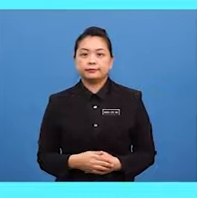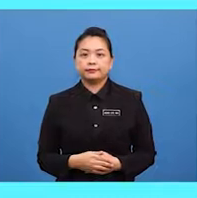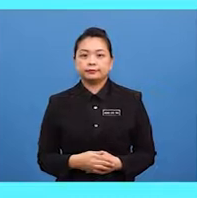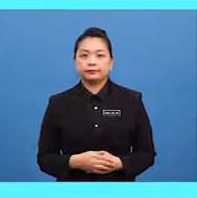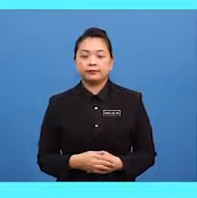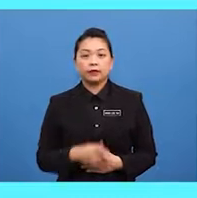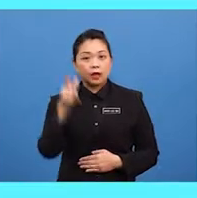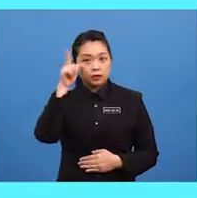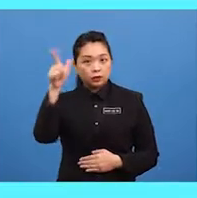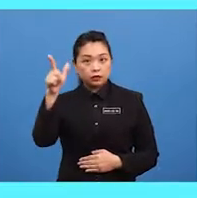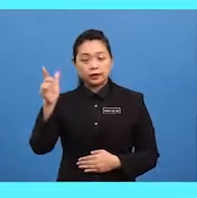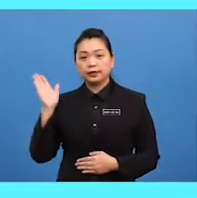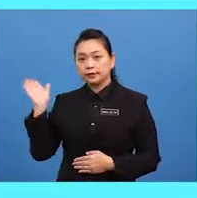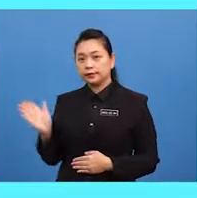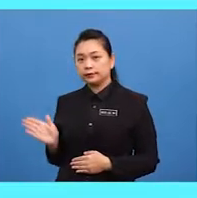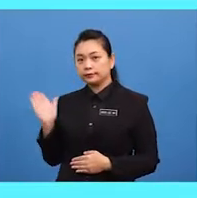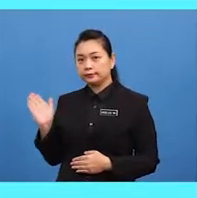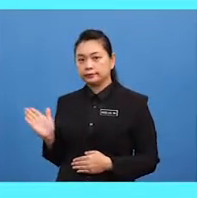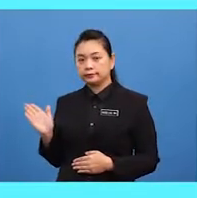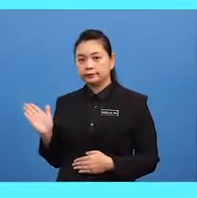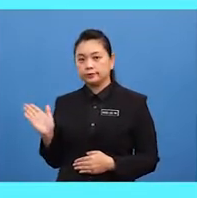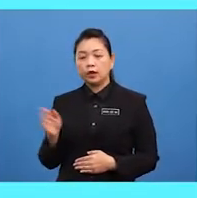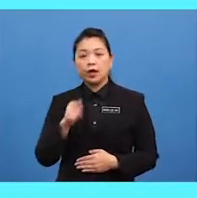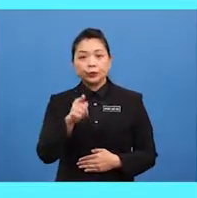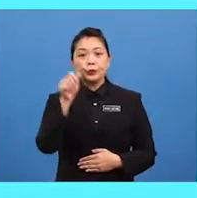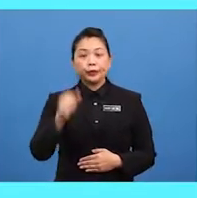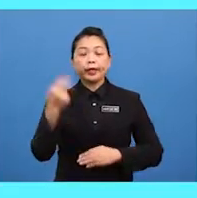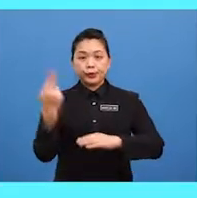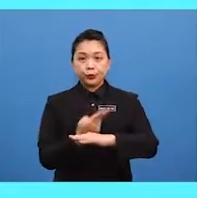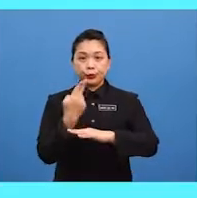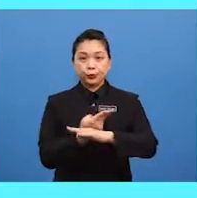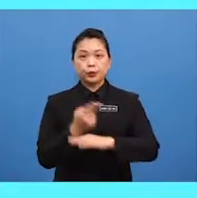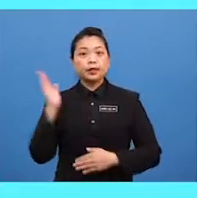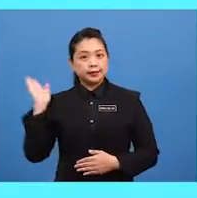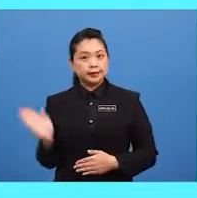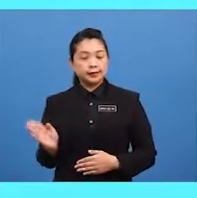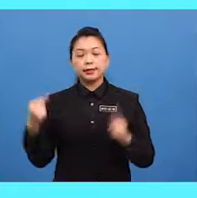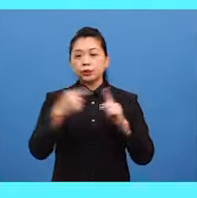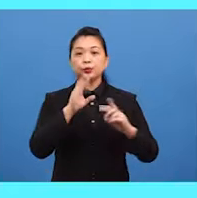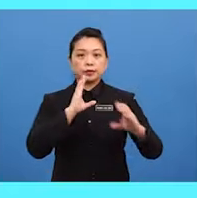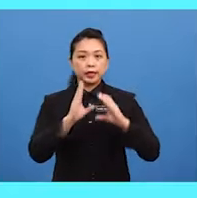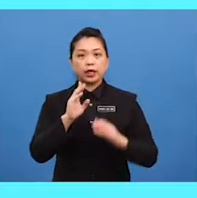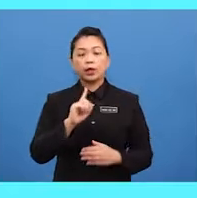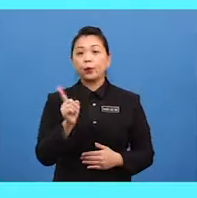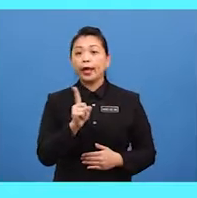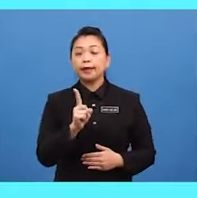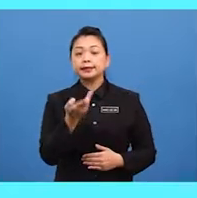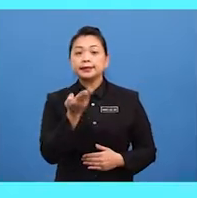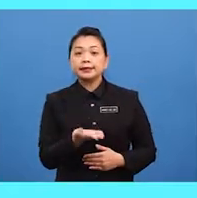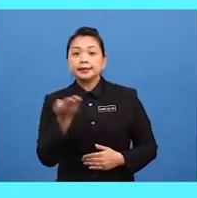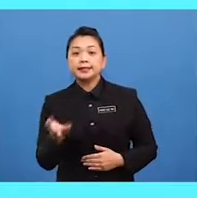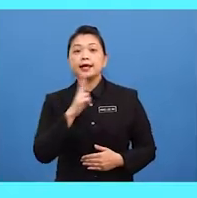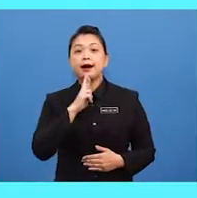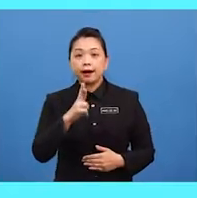look at the diagram you can use these to say where things are in the